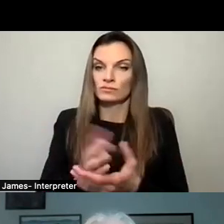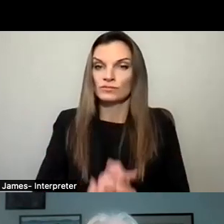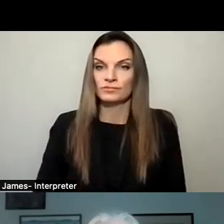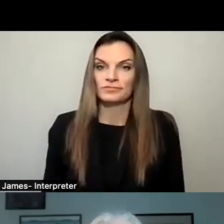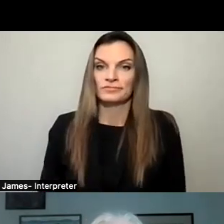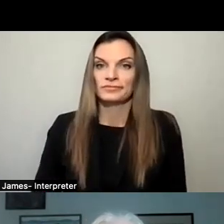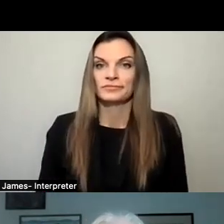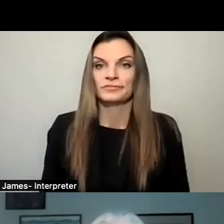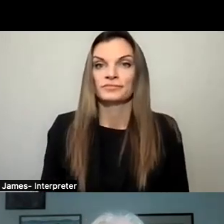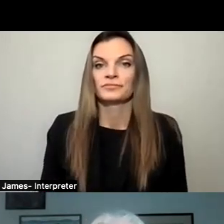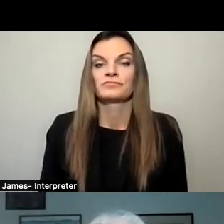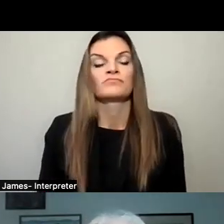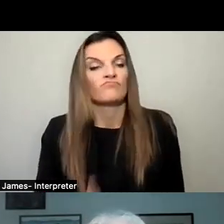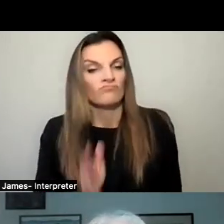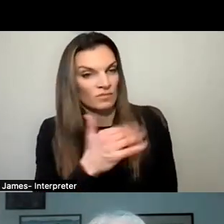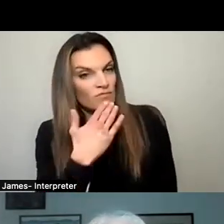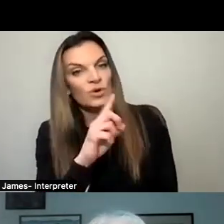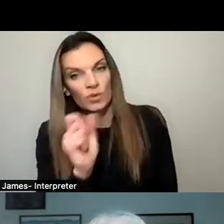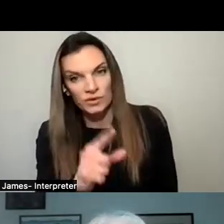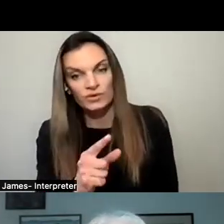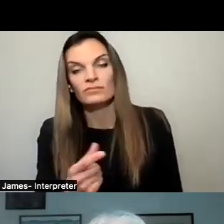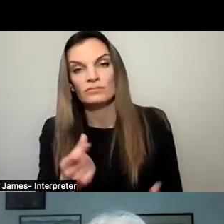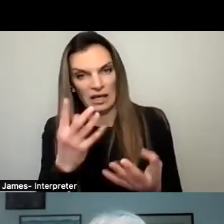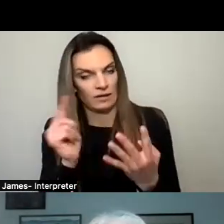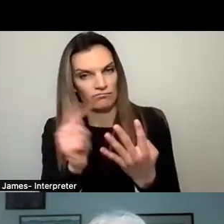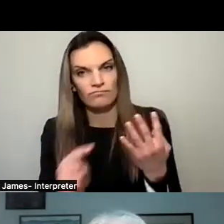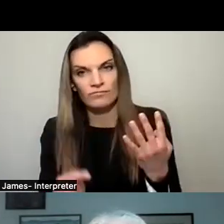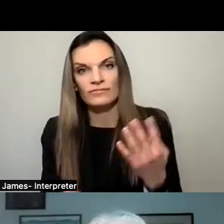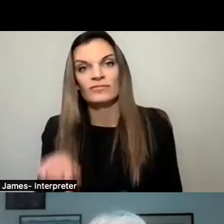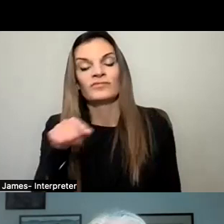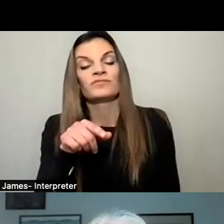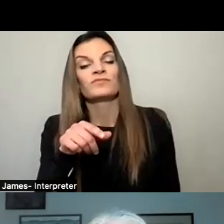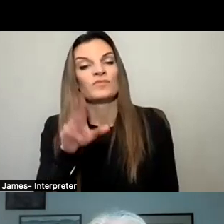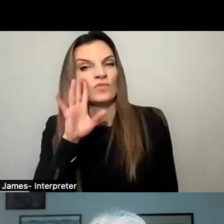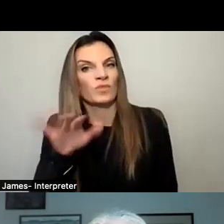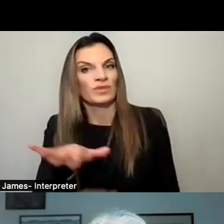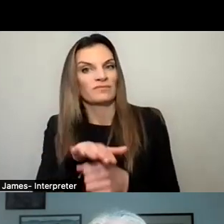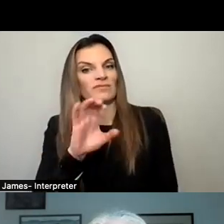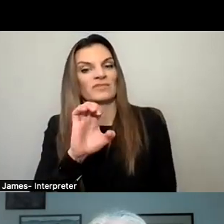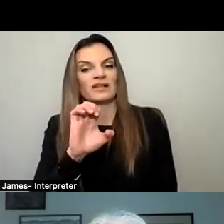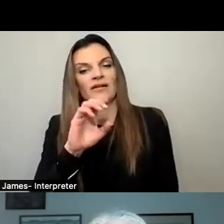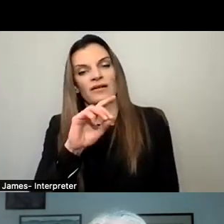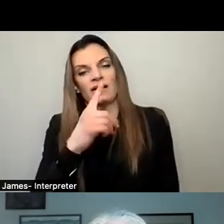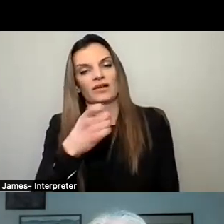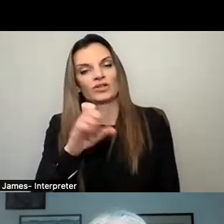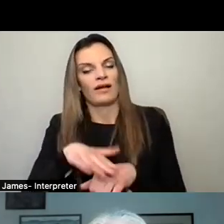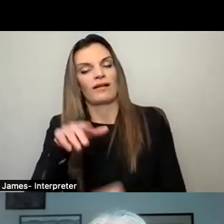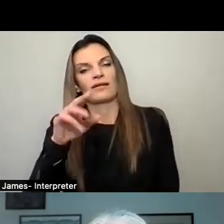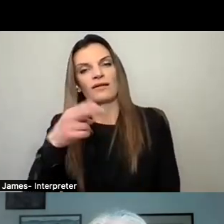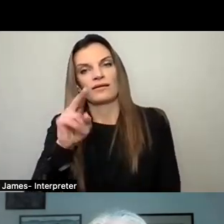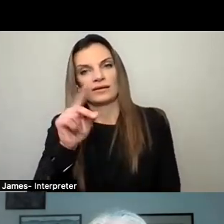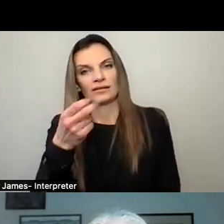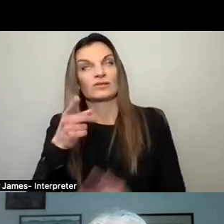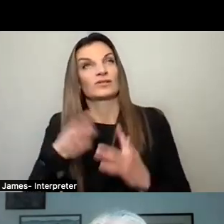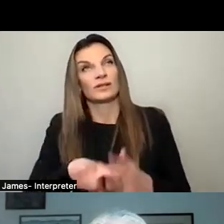That's a great question. There are a lot of things that are done. So Edge on Hudson is a long-standing project that started a long time ago. believe right